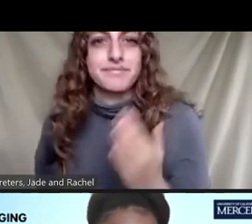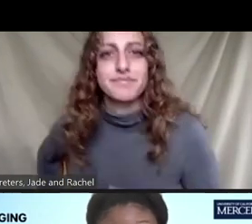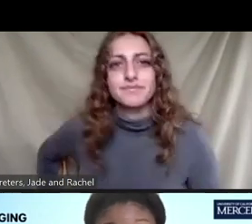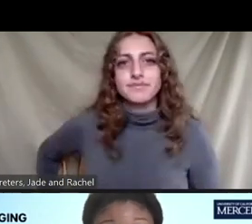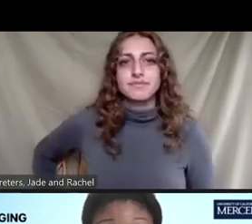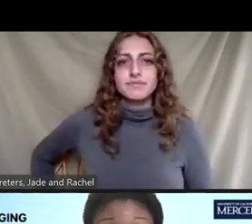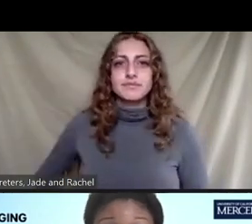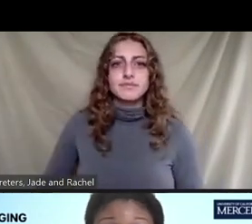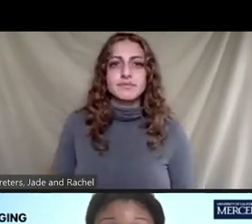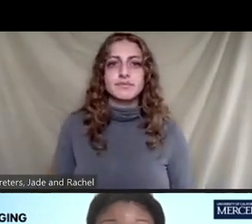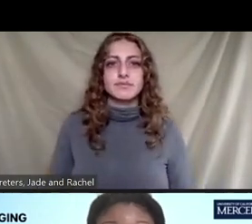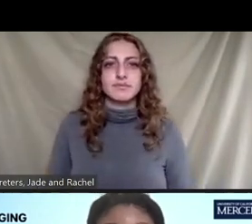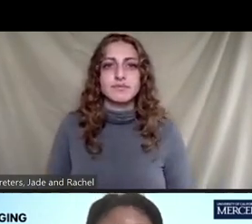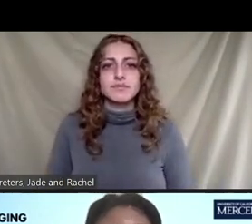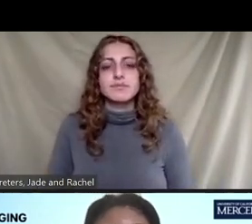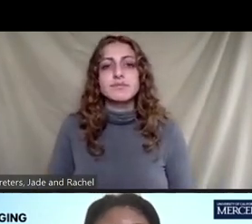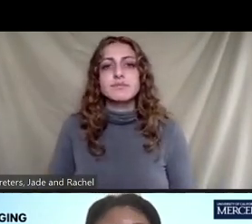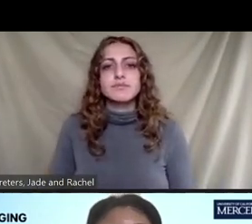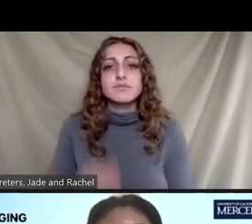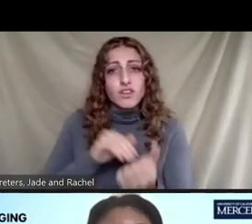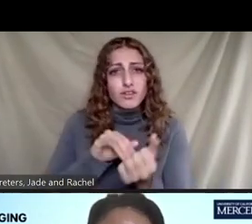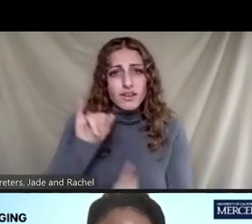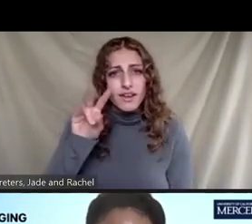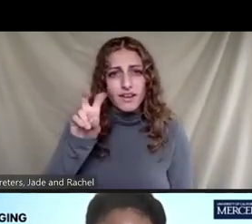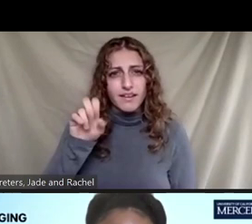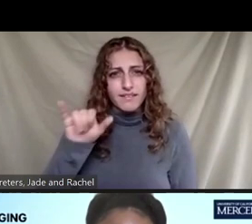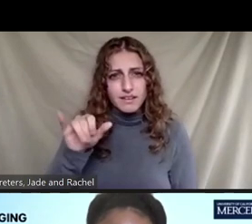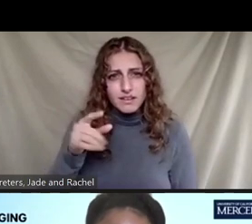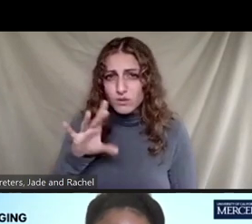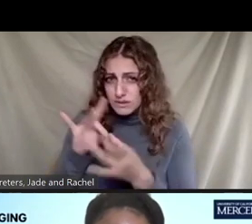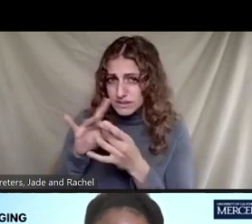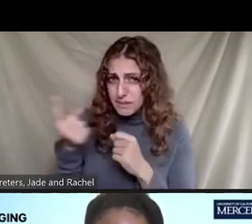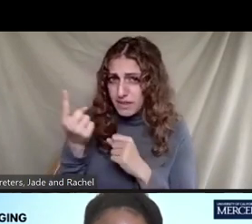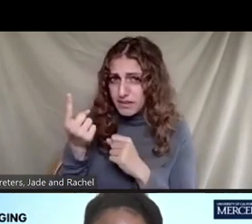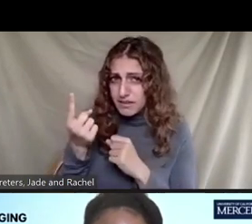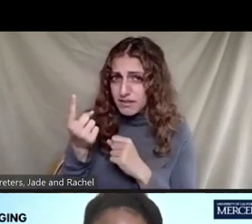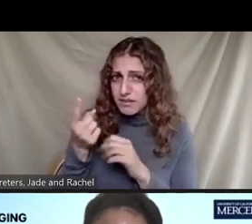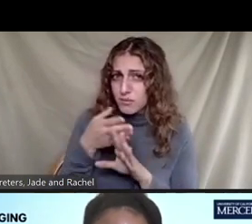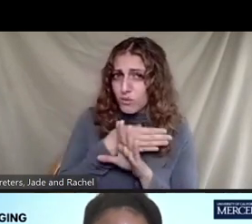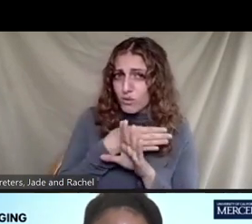Dr. you. I Dr. Ivey we're going to say something earlier. I just want to make sure.